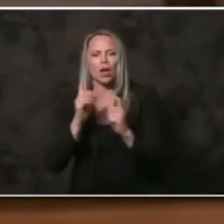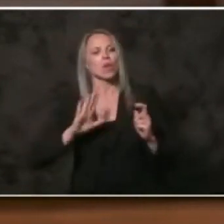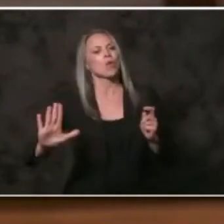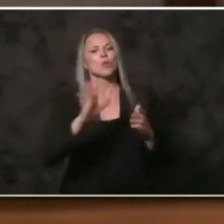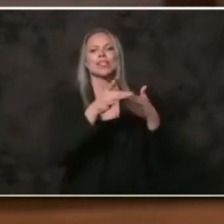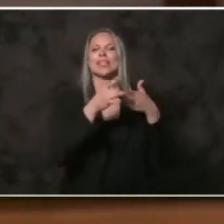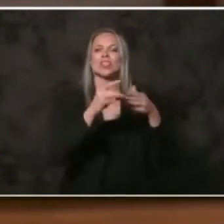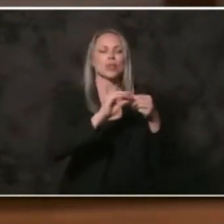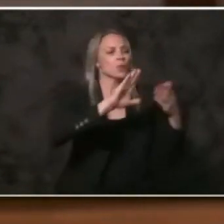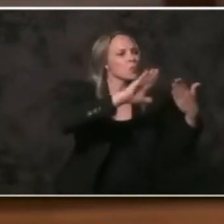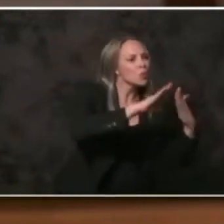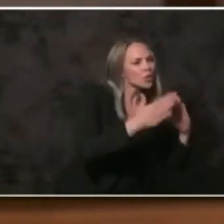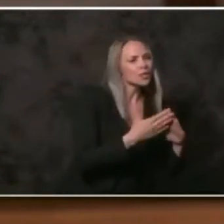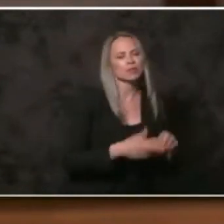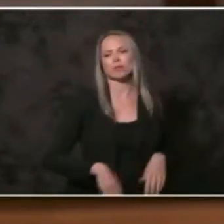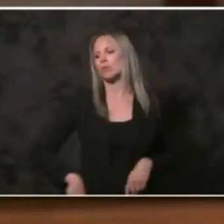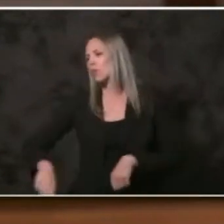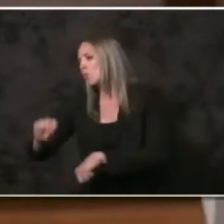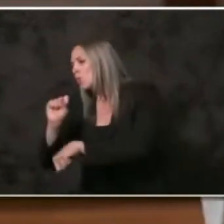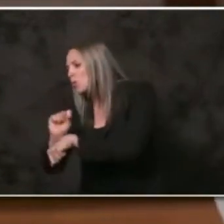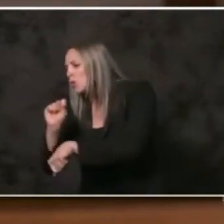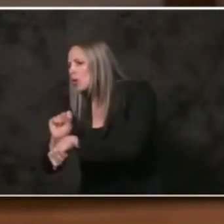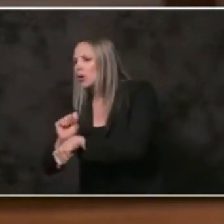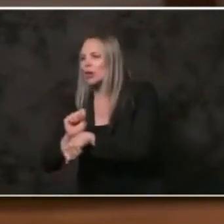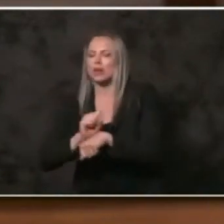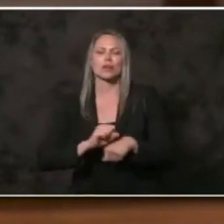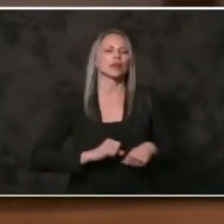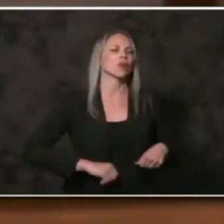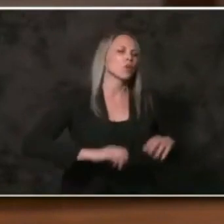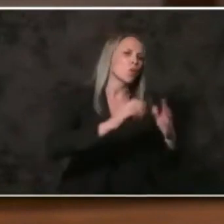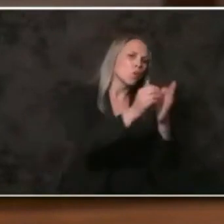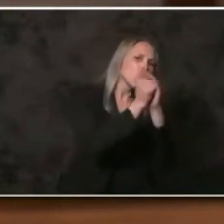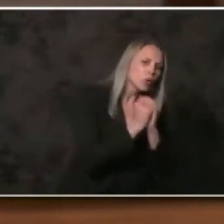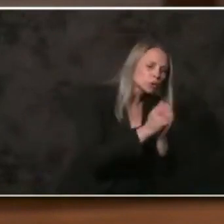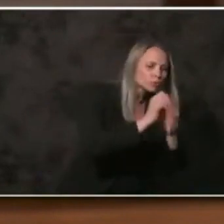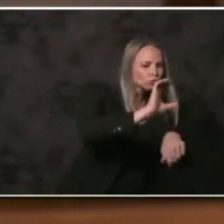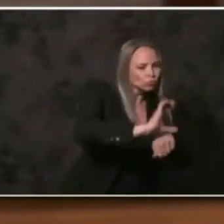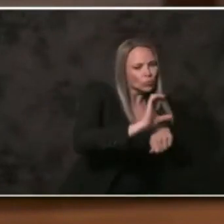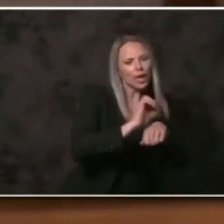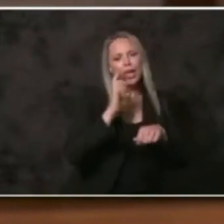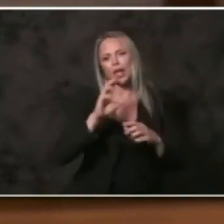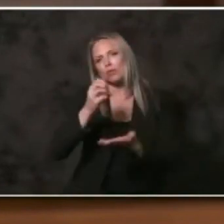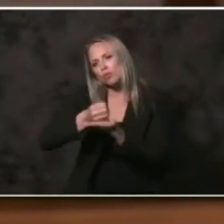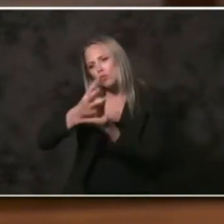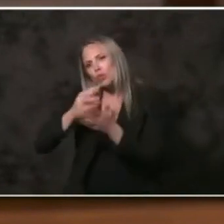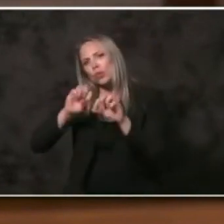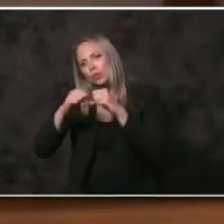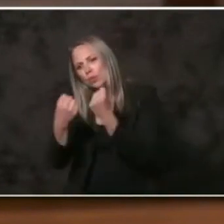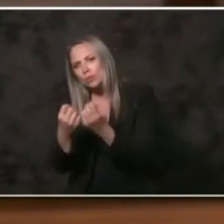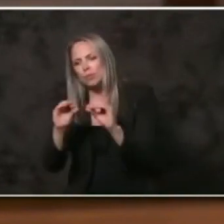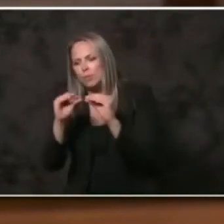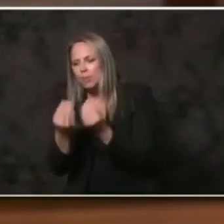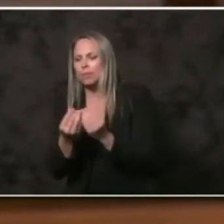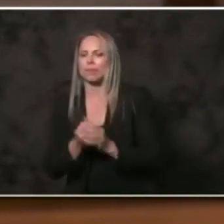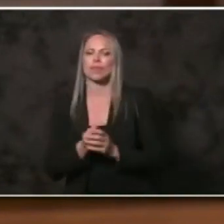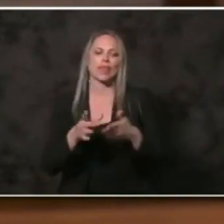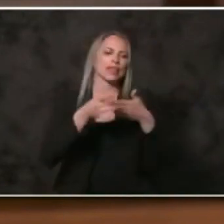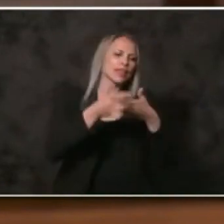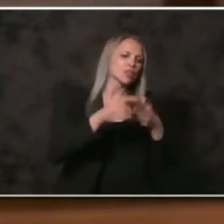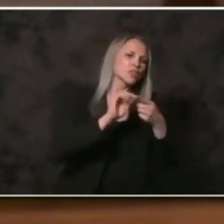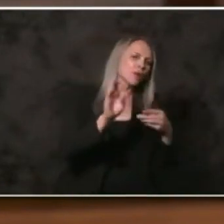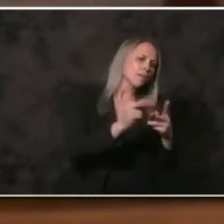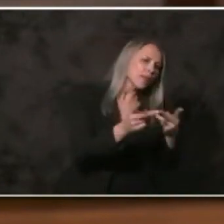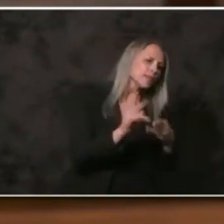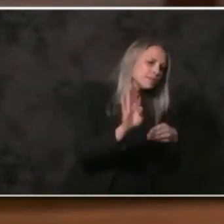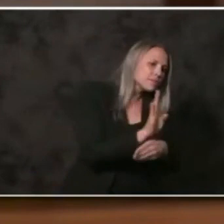communities and in our workplaces. Leaders in our places of worship and our humanist organizations. Leaders in our places of business